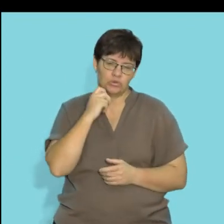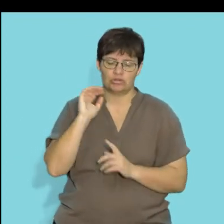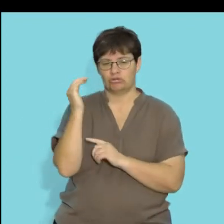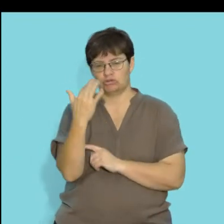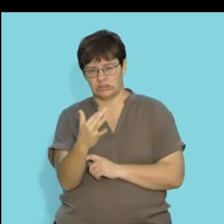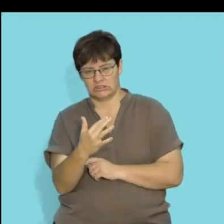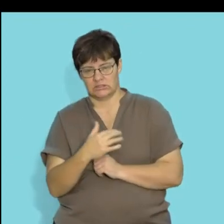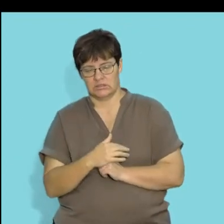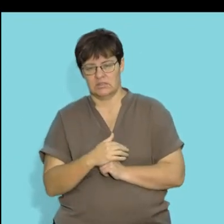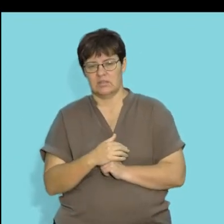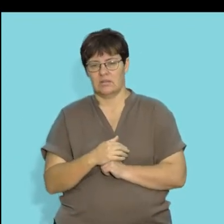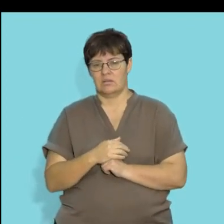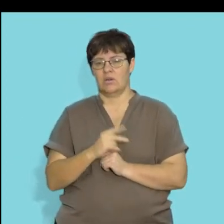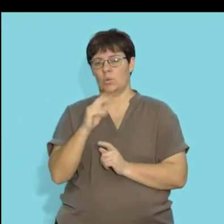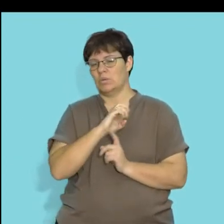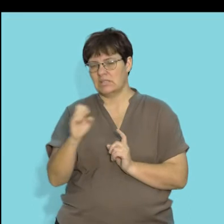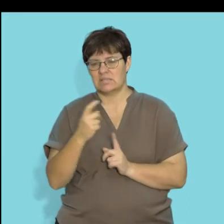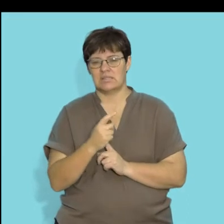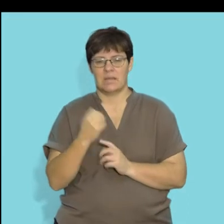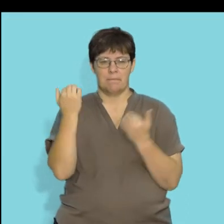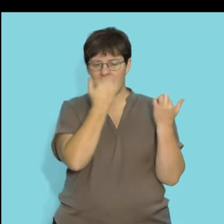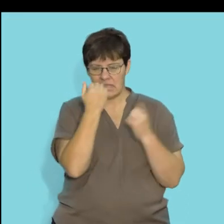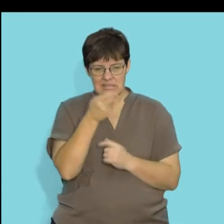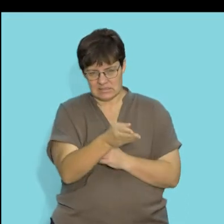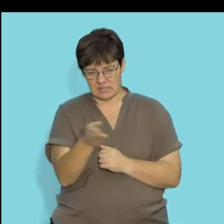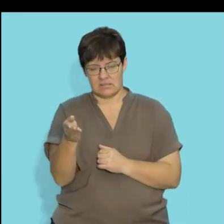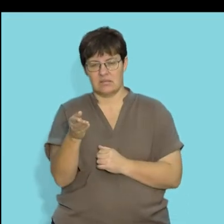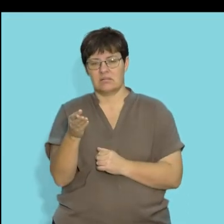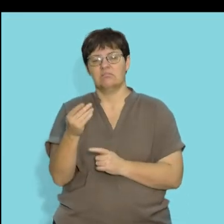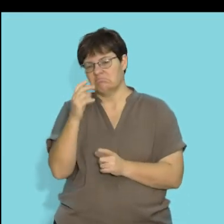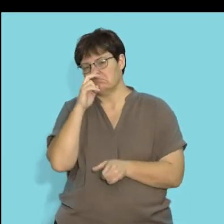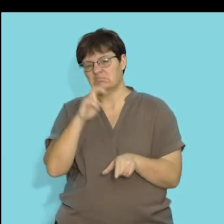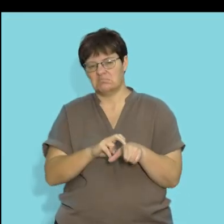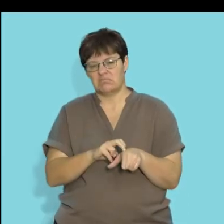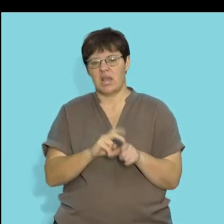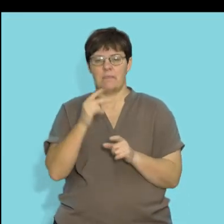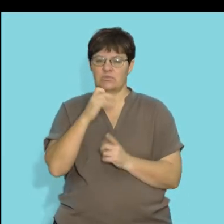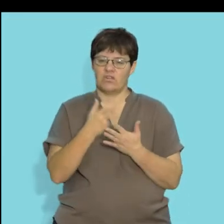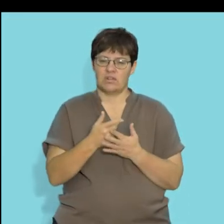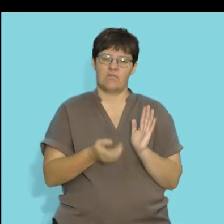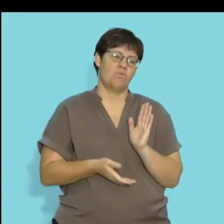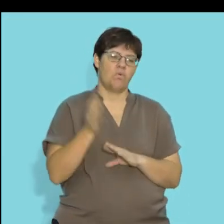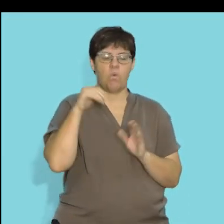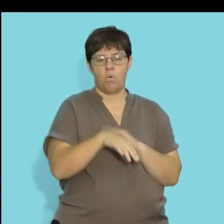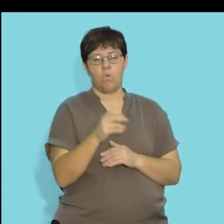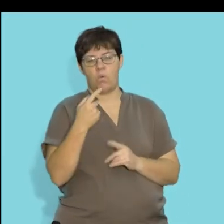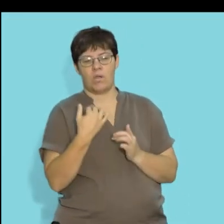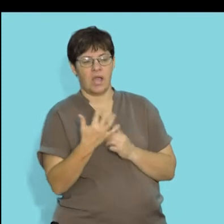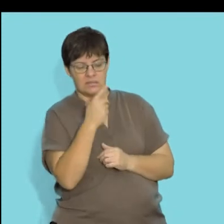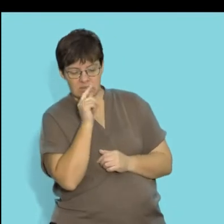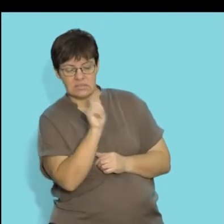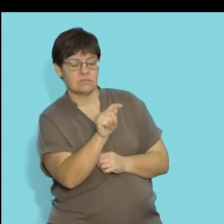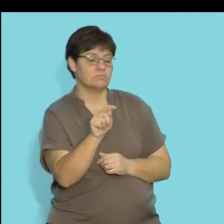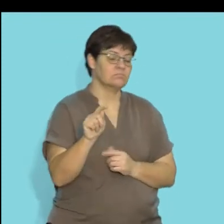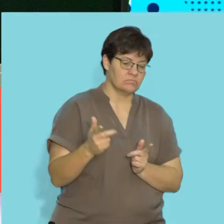trees, your wheat and your maize that you see growing around, are plants that are generally your mesophytes. So when you go out into your garden and you